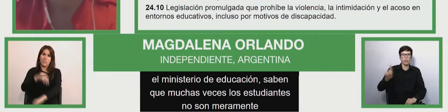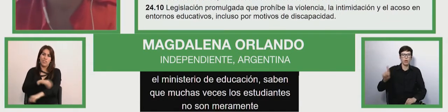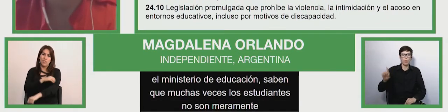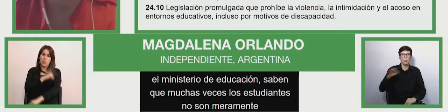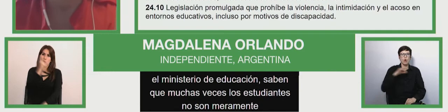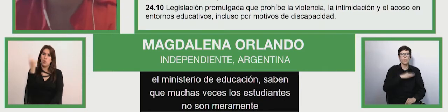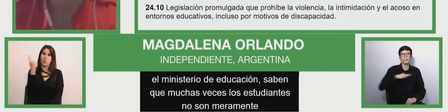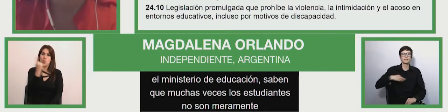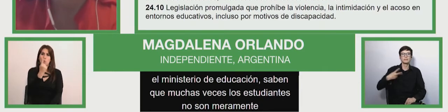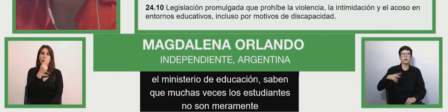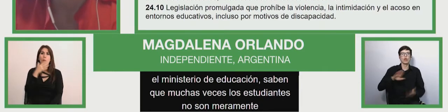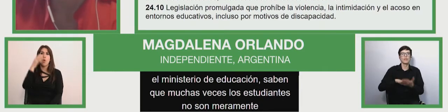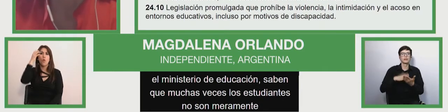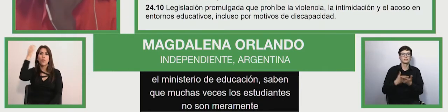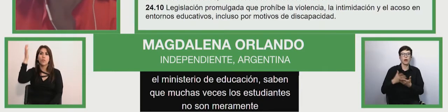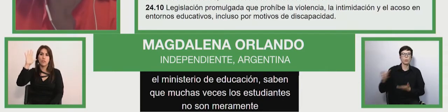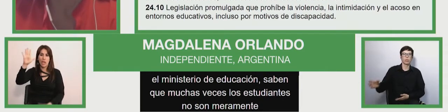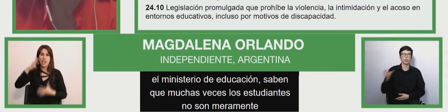ministries